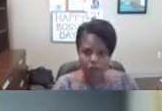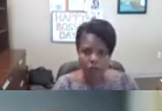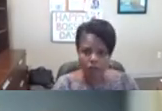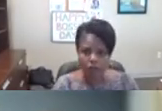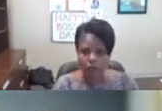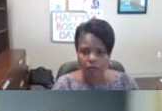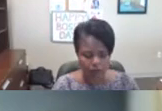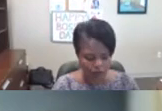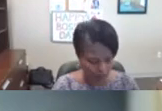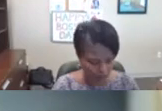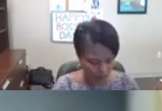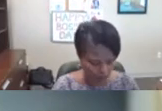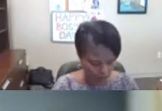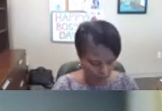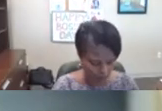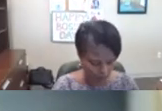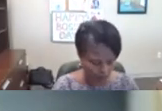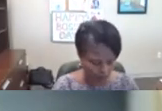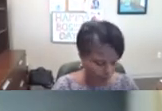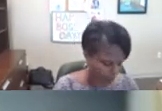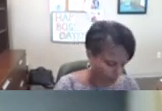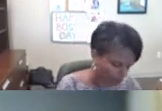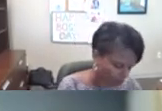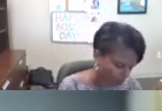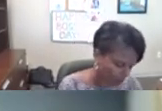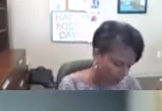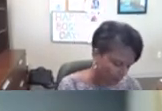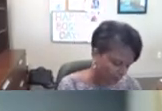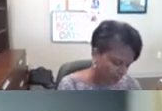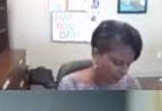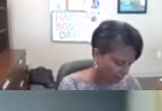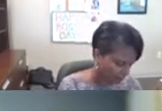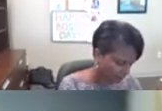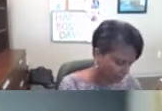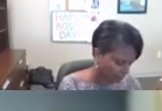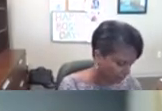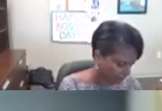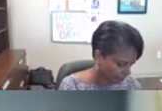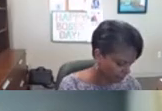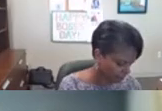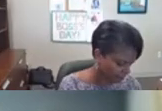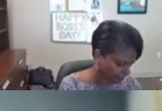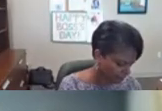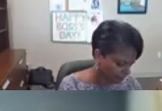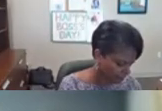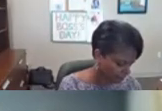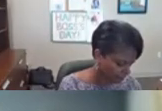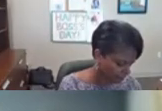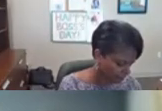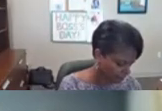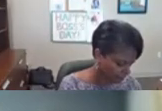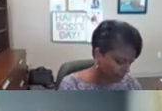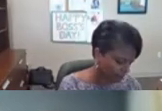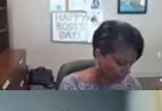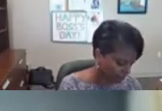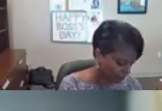uh that account for some of the greatest uh regional center expenditures 40 of our budget going towards